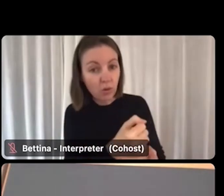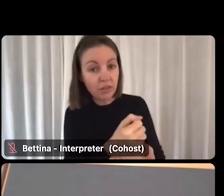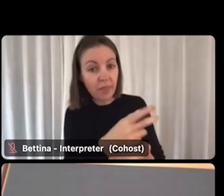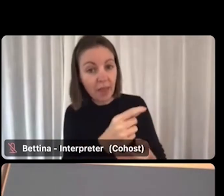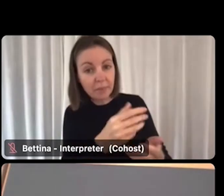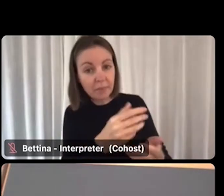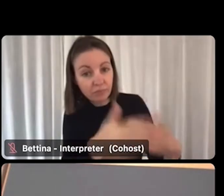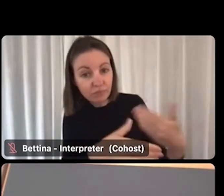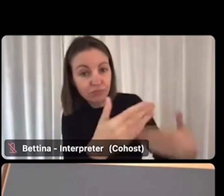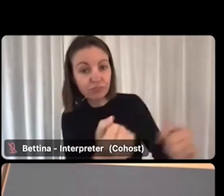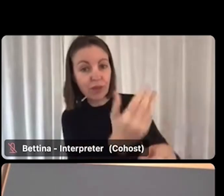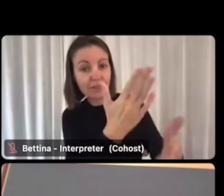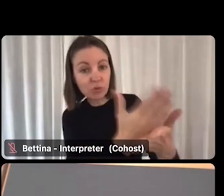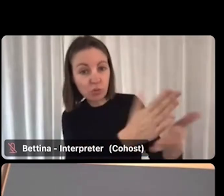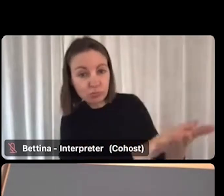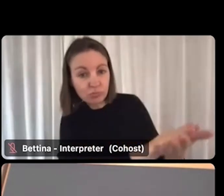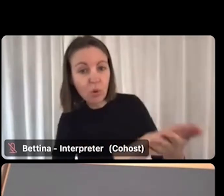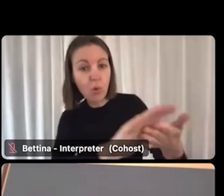smoother for everyone.